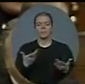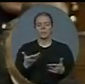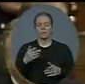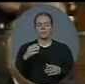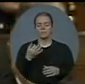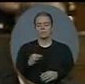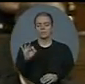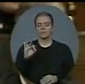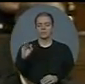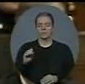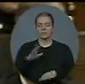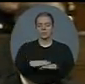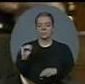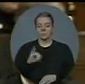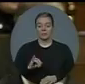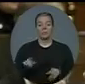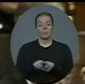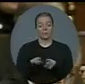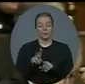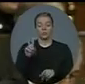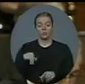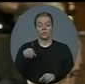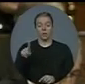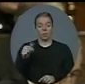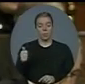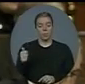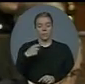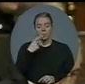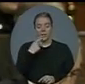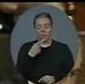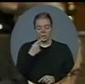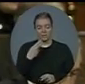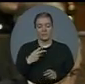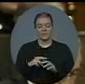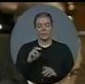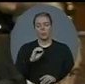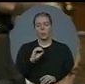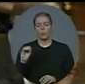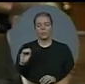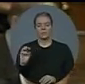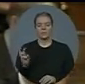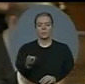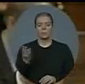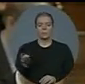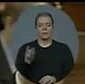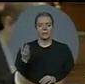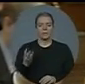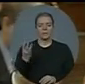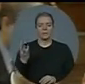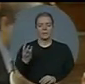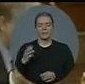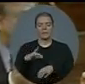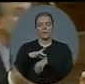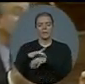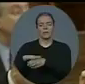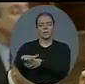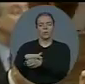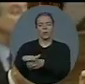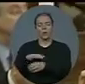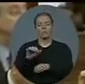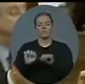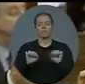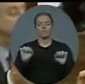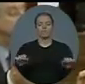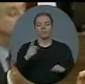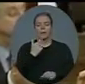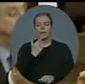Quote, West of Winnipeg, the ridings the Liberals hold are dominated by people who are either recent Asian